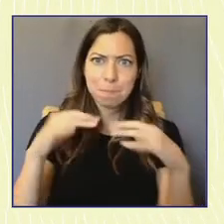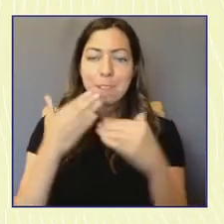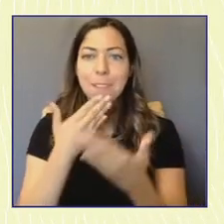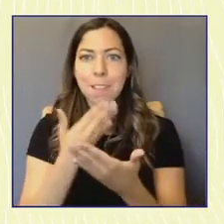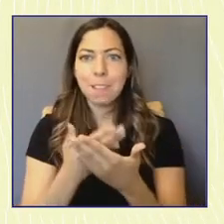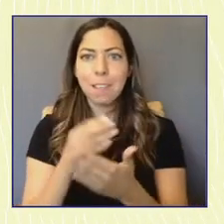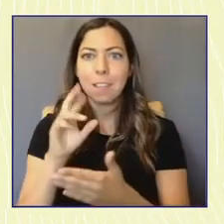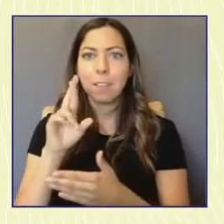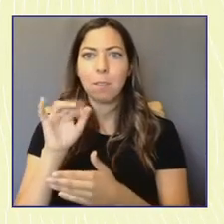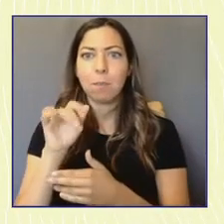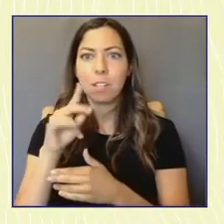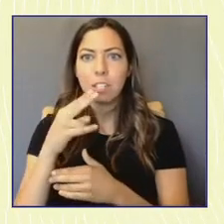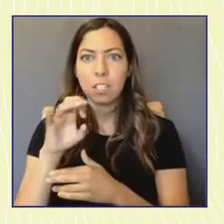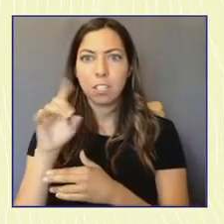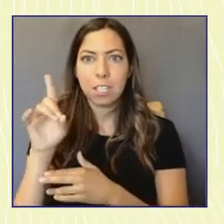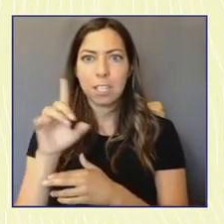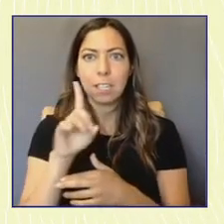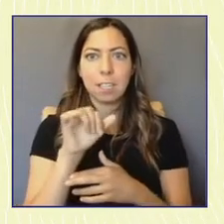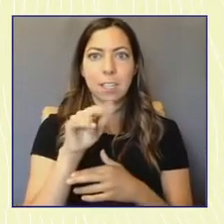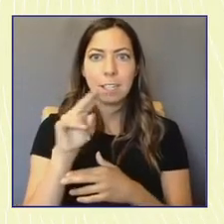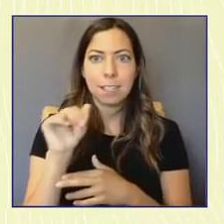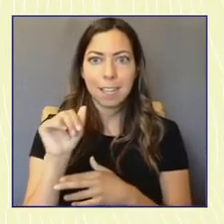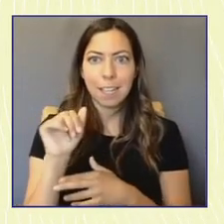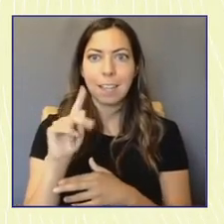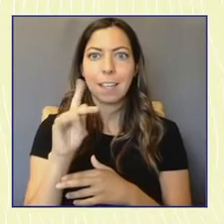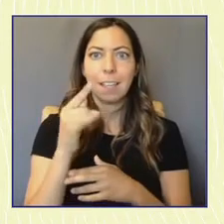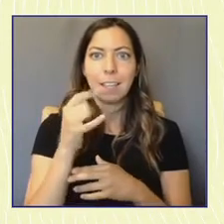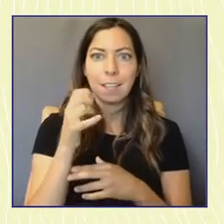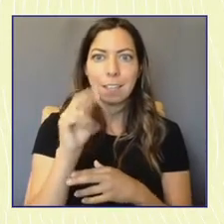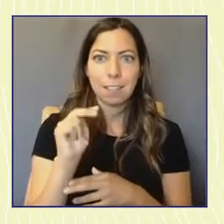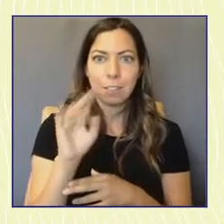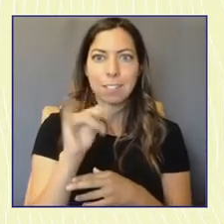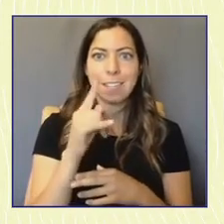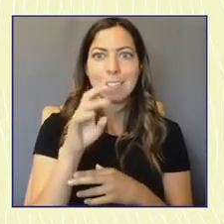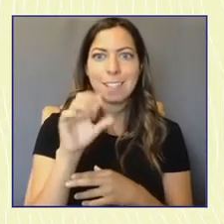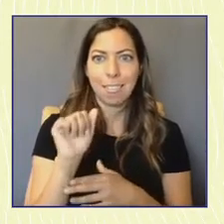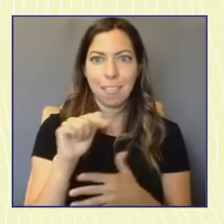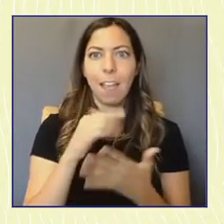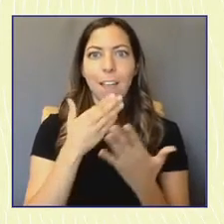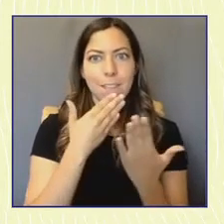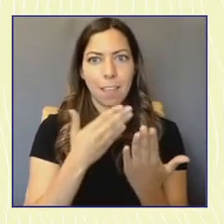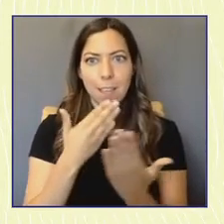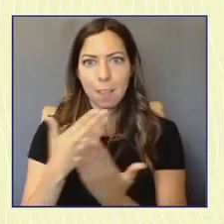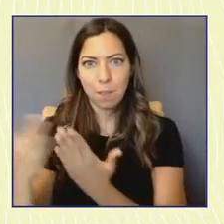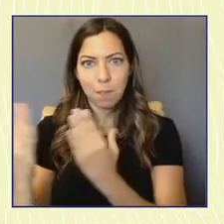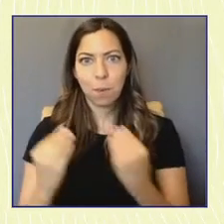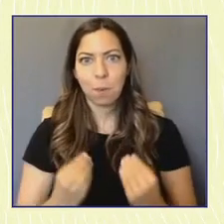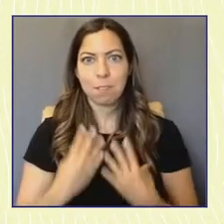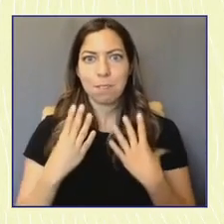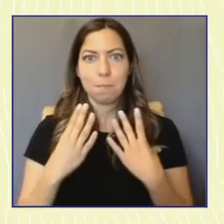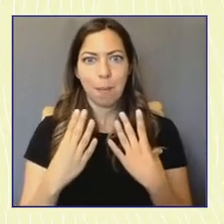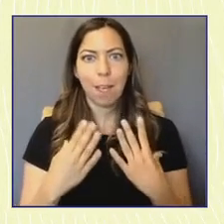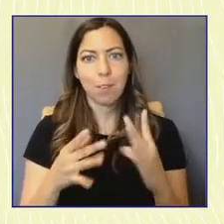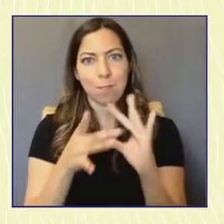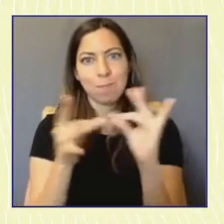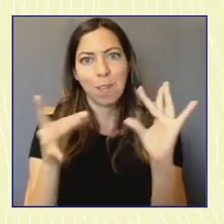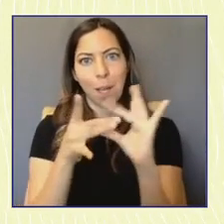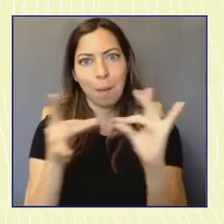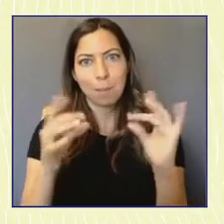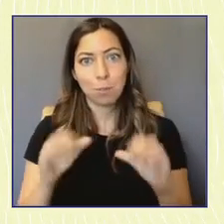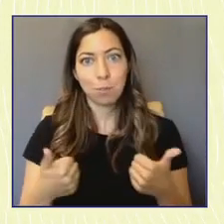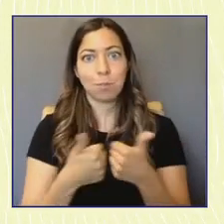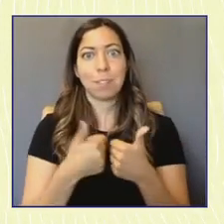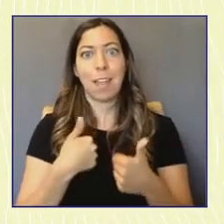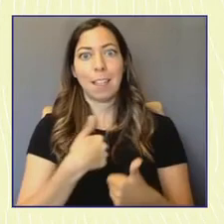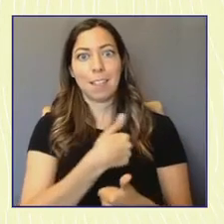Darauso, Kirsten EY and Sophia Gross for those inspiring words challenging us to do better. So as we wrap up today's presentation,